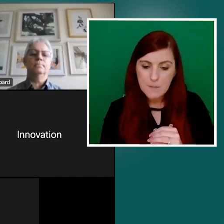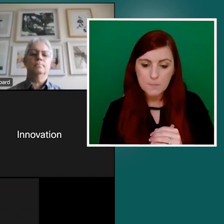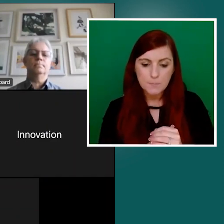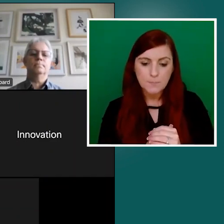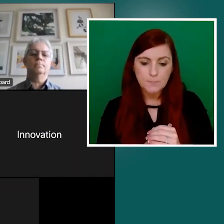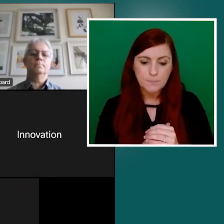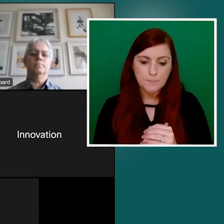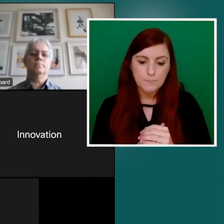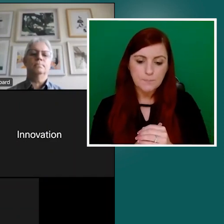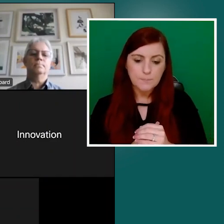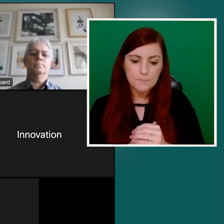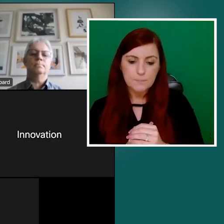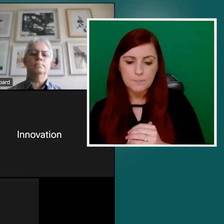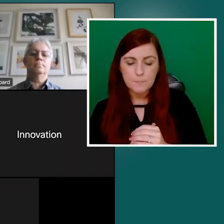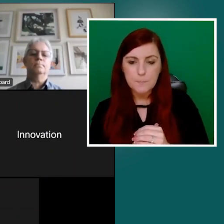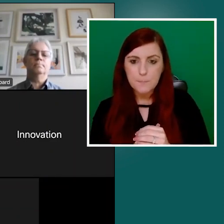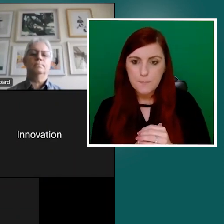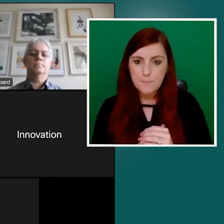this morning.